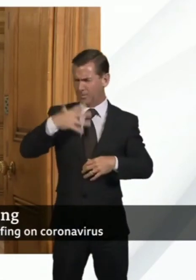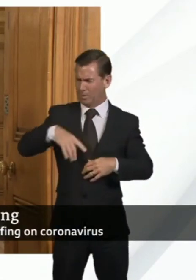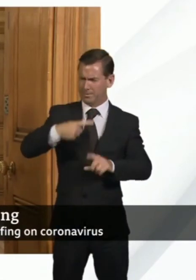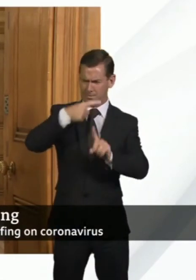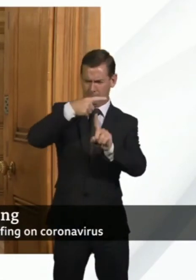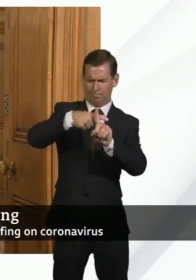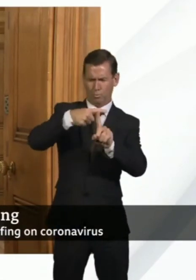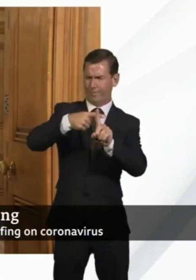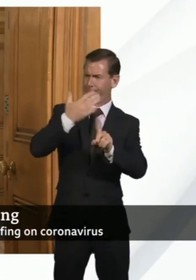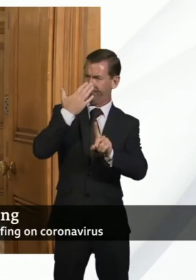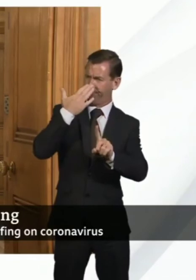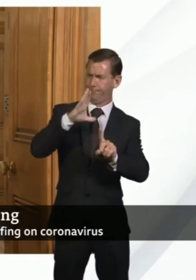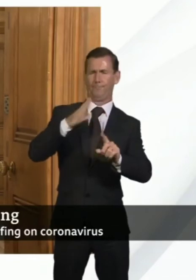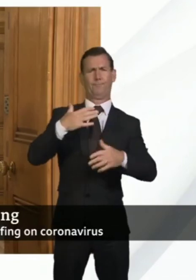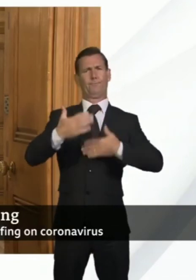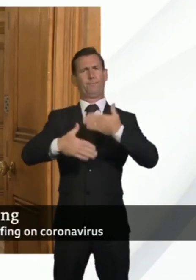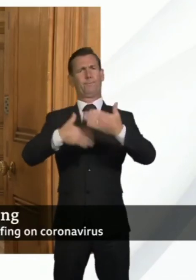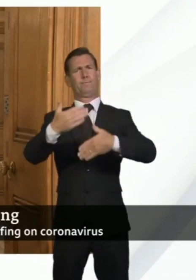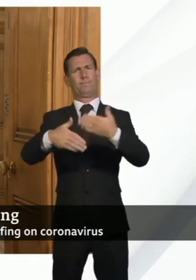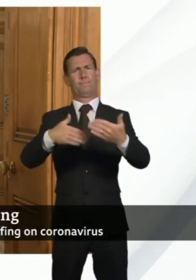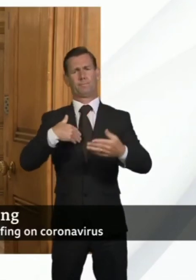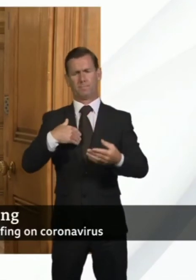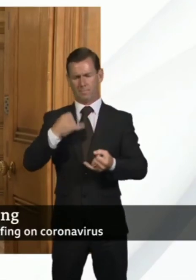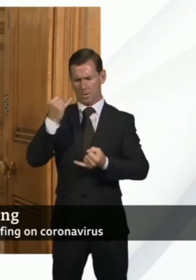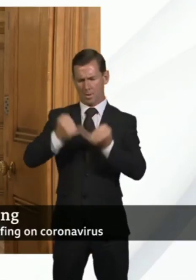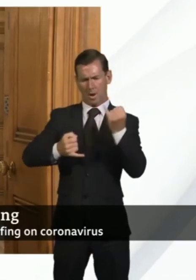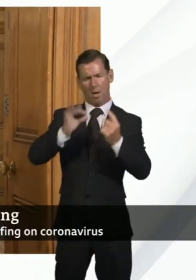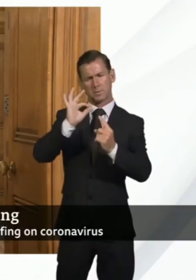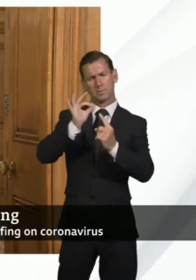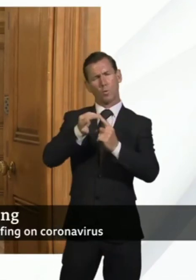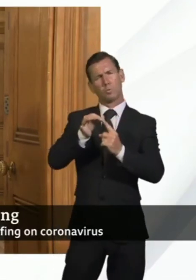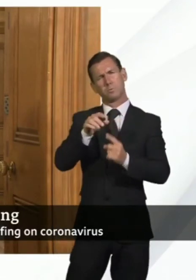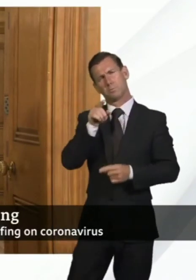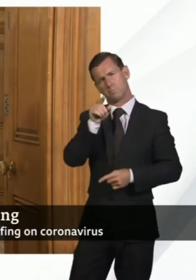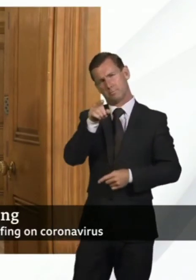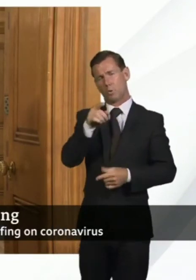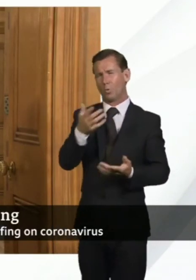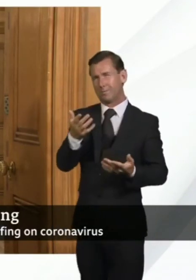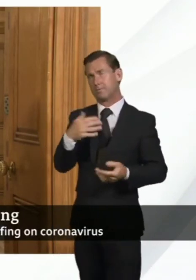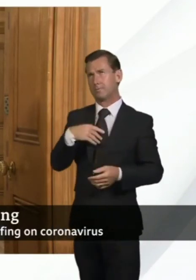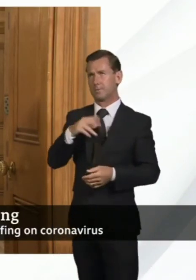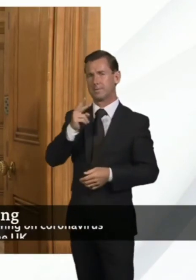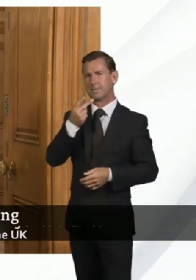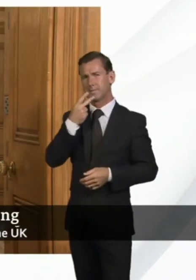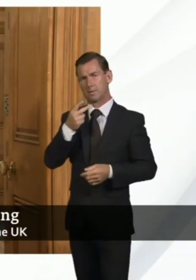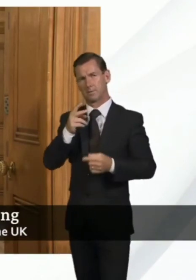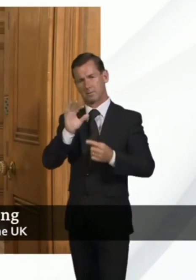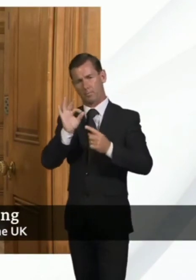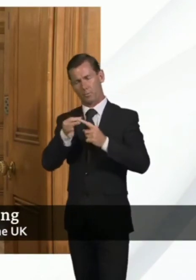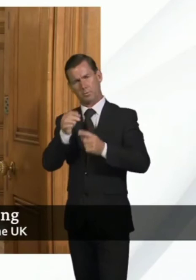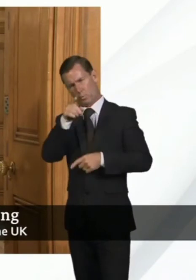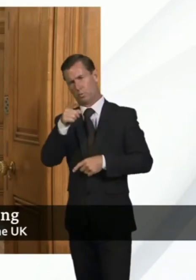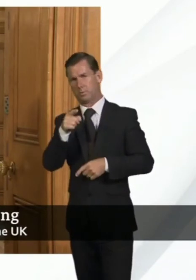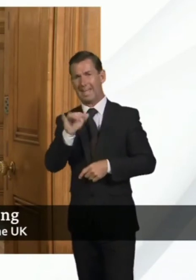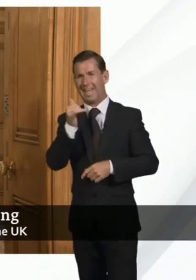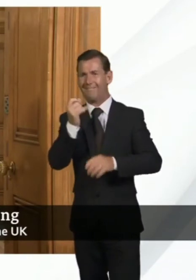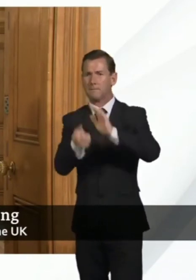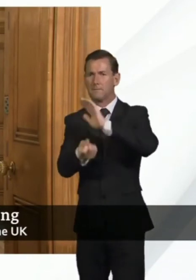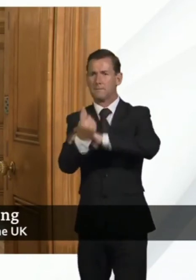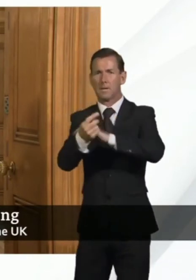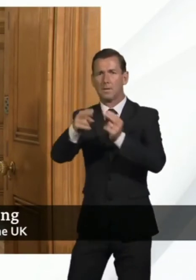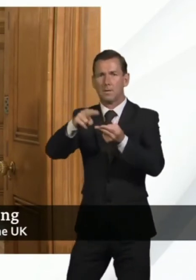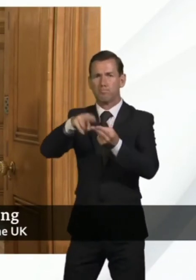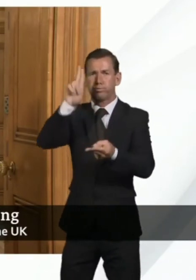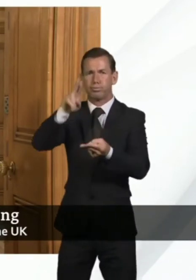spirit of engagement I think on your final point about or maybe your second one individual outbreaks that is why we're